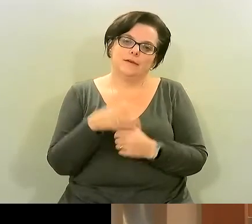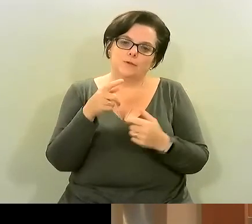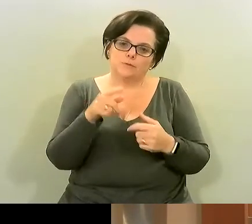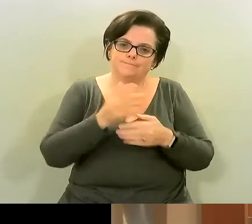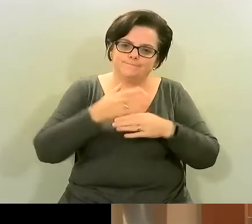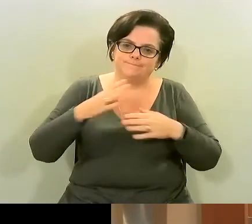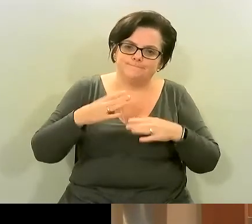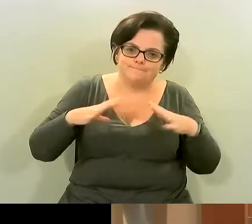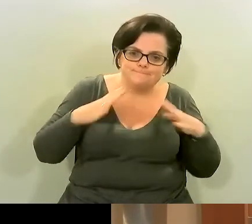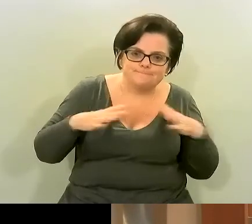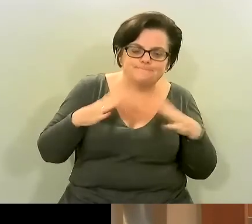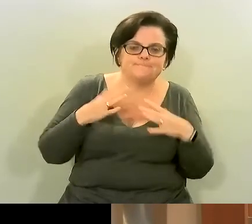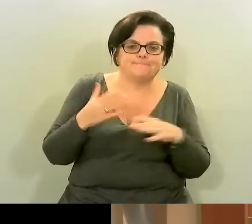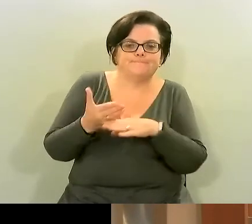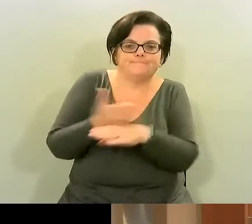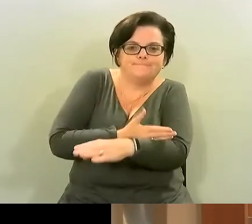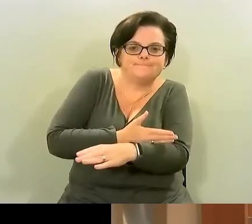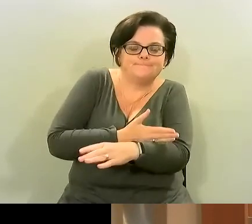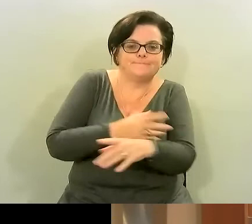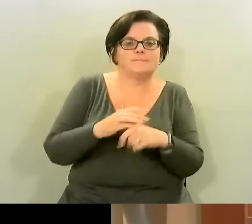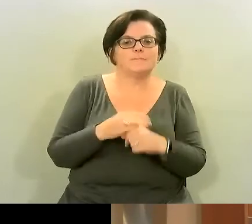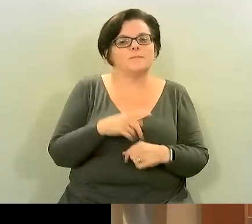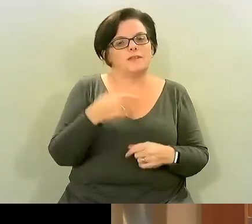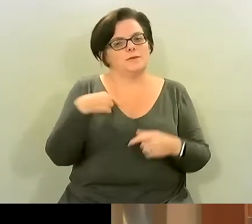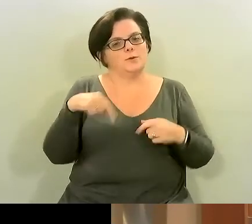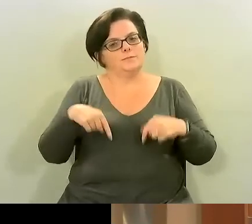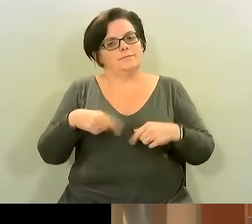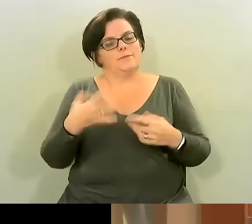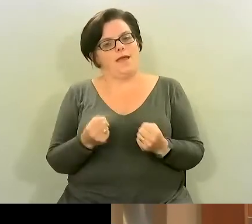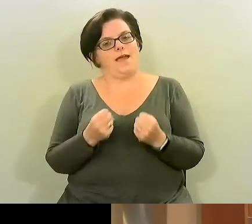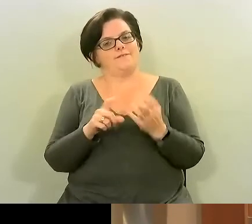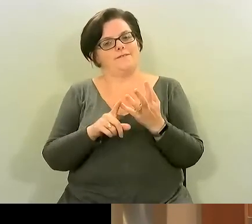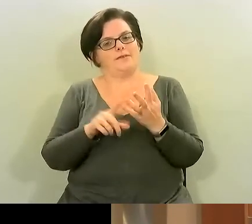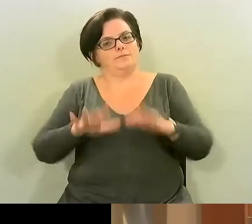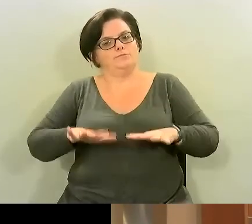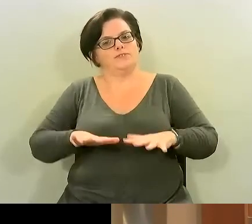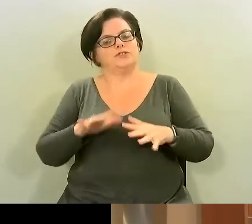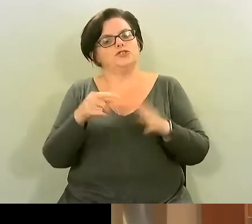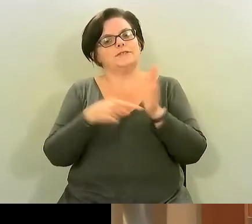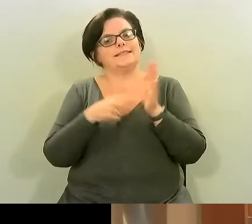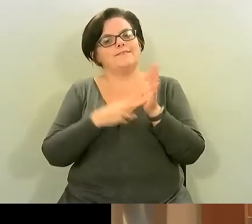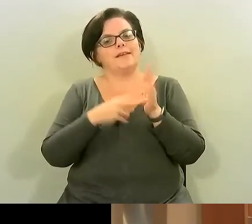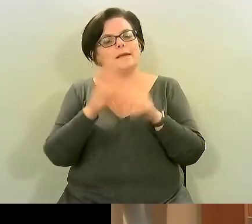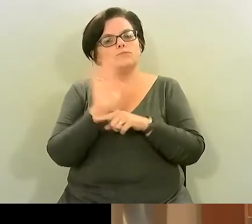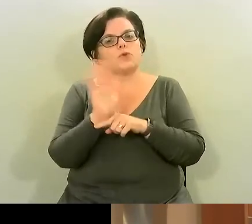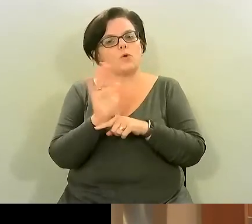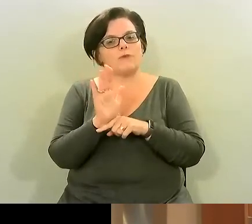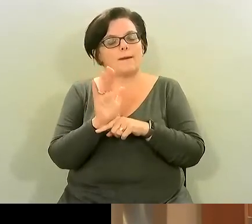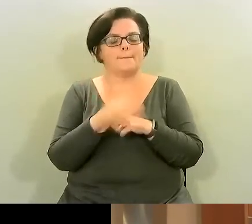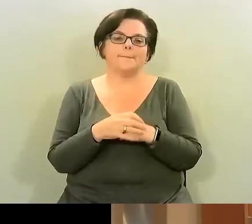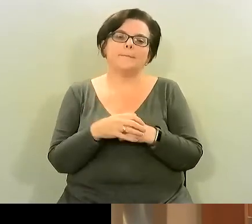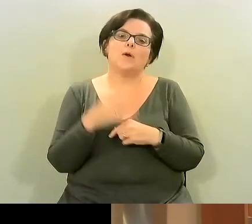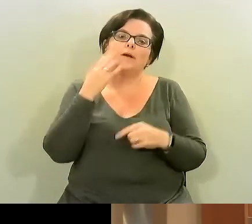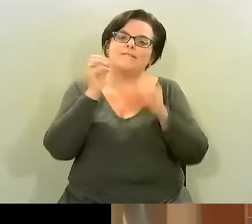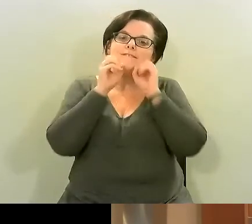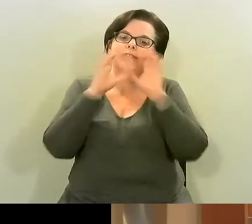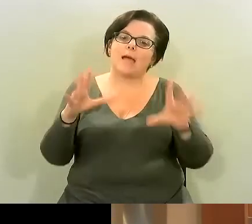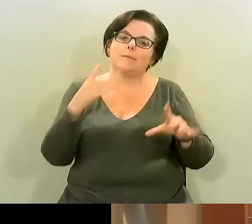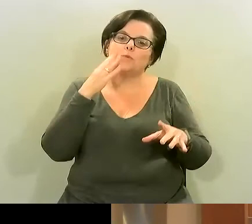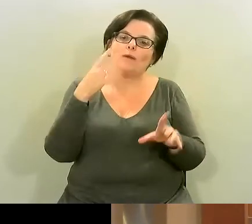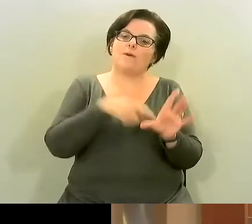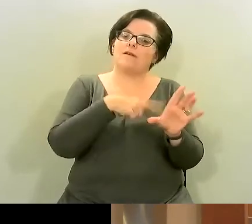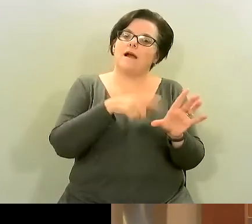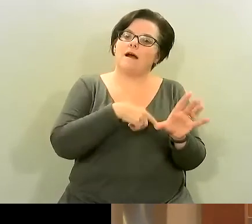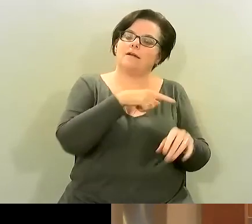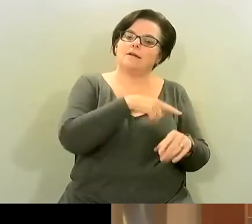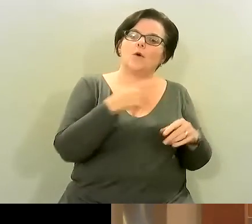i do laugh there's a television show for all of us in britain that um was very famous when we were kids called um blue